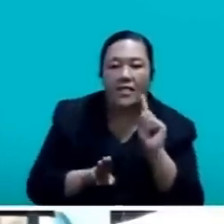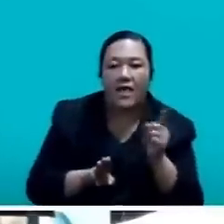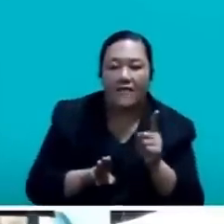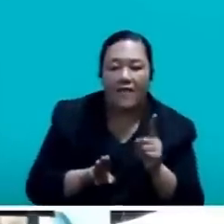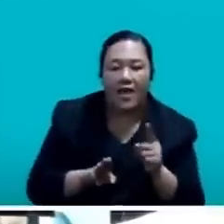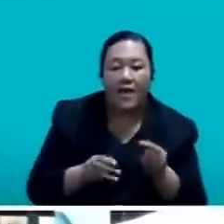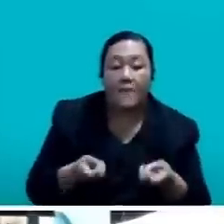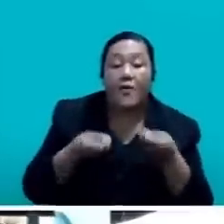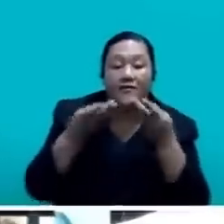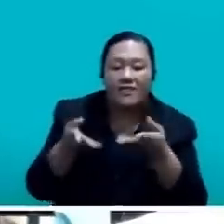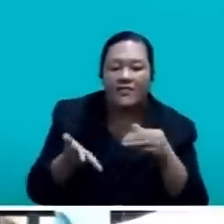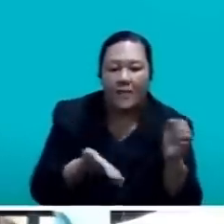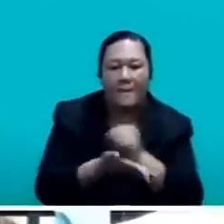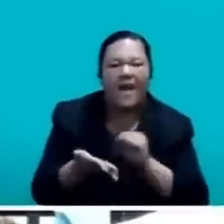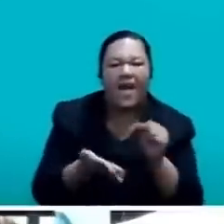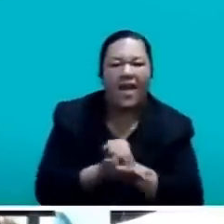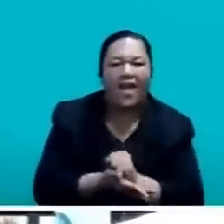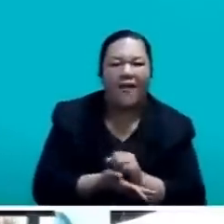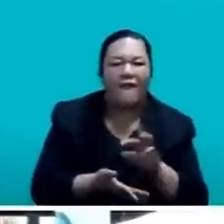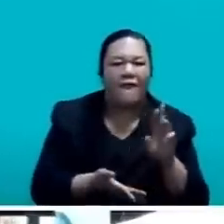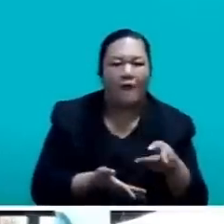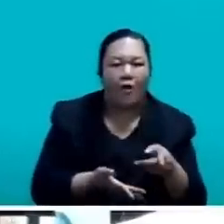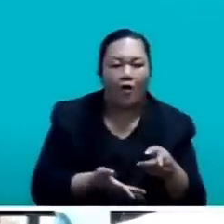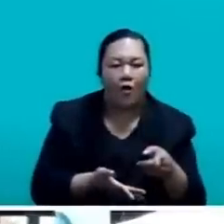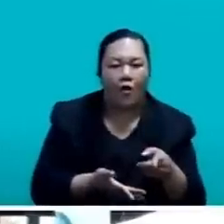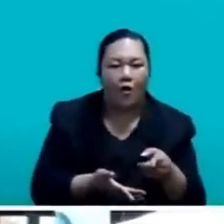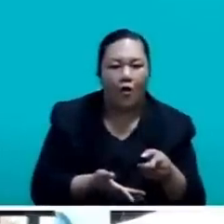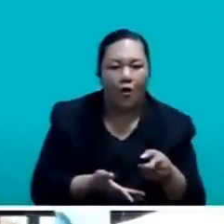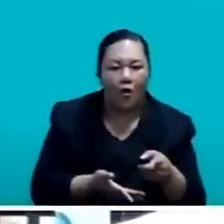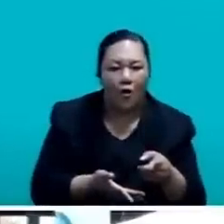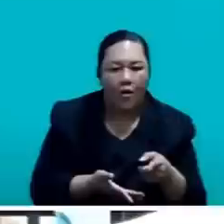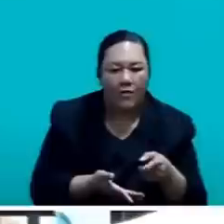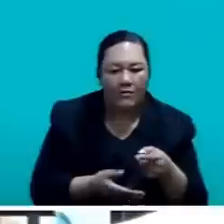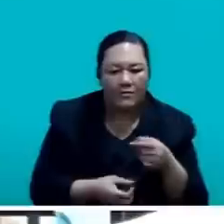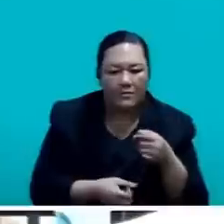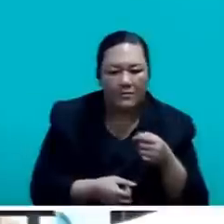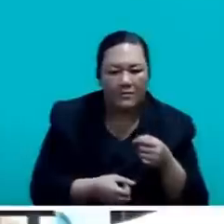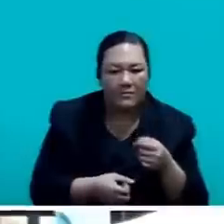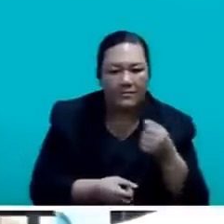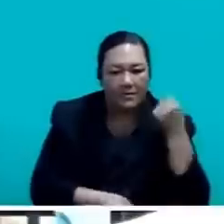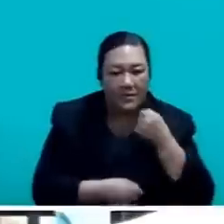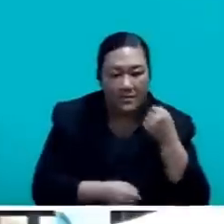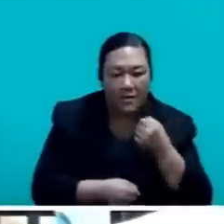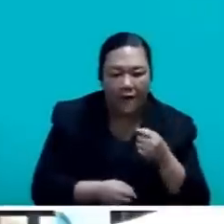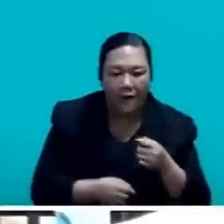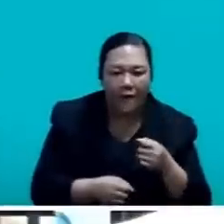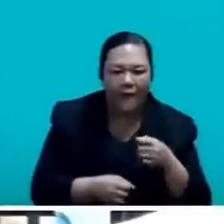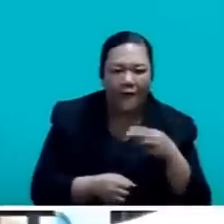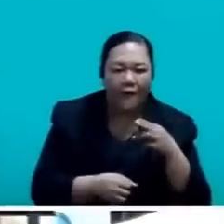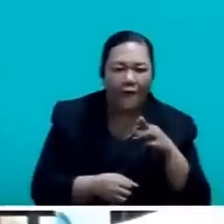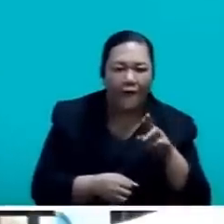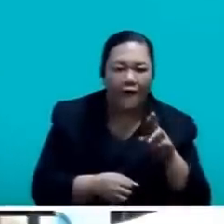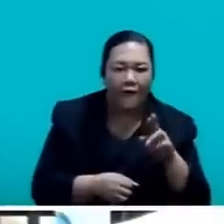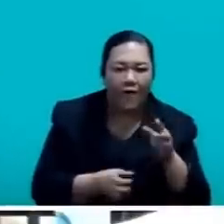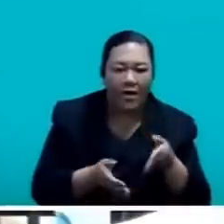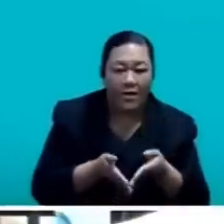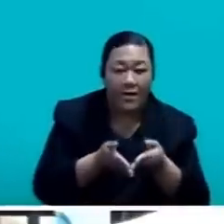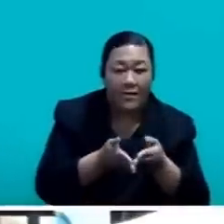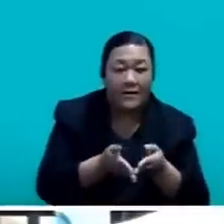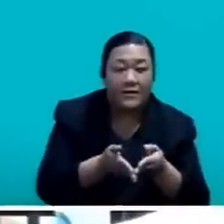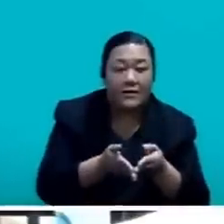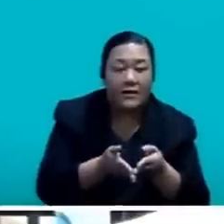of a vessel for mineral exploration and geological mapping within Fiji waters including